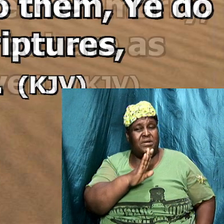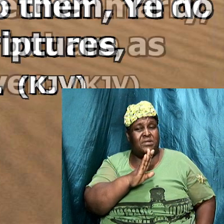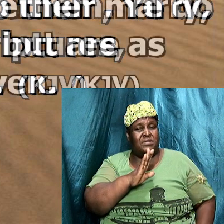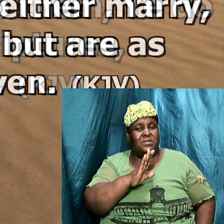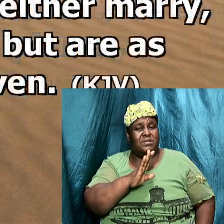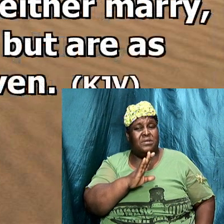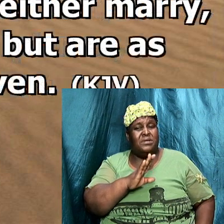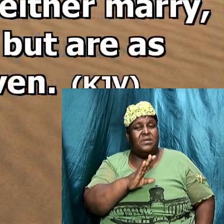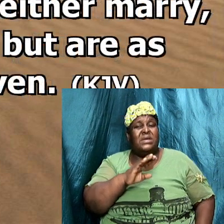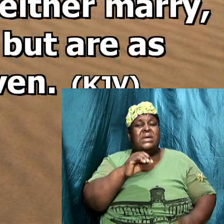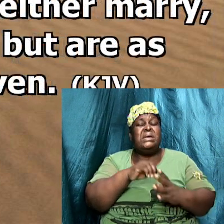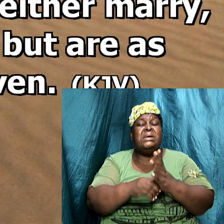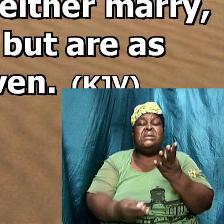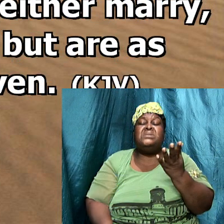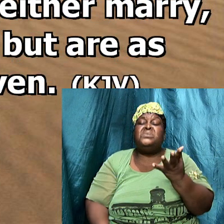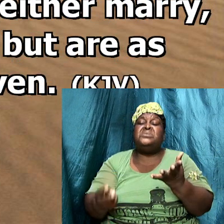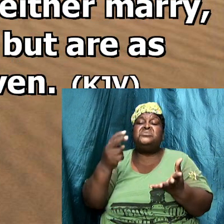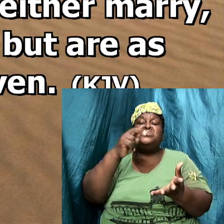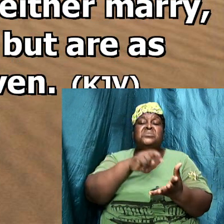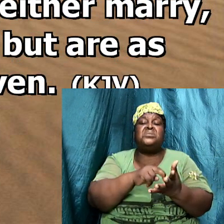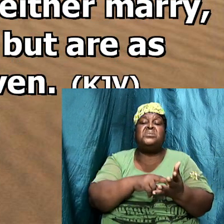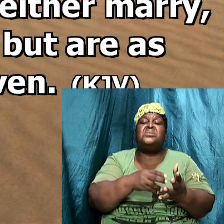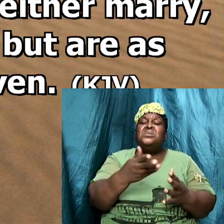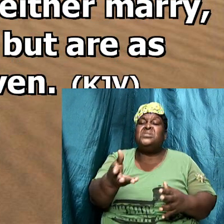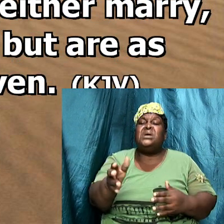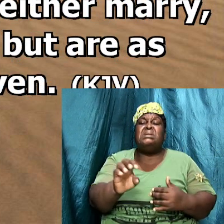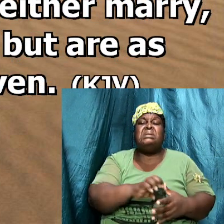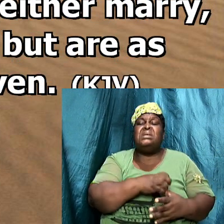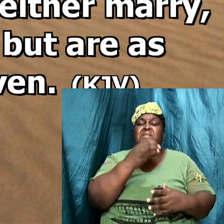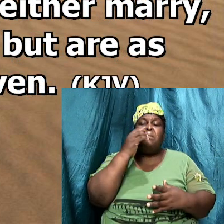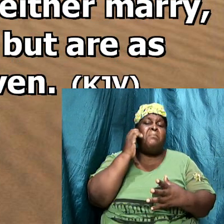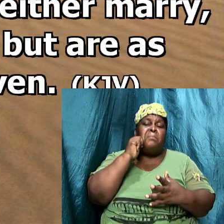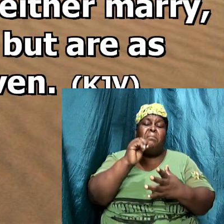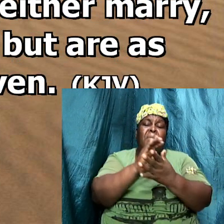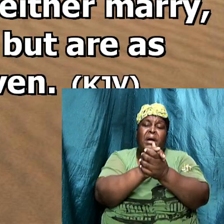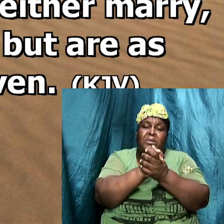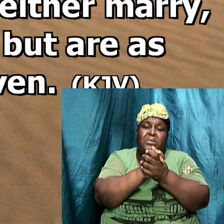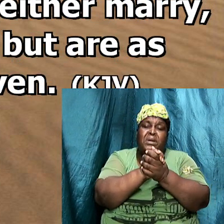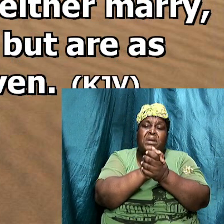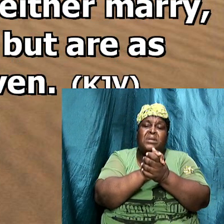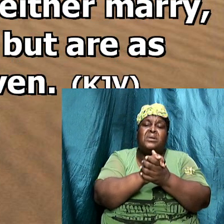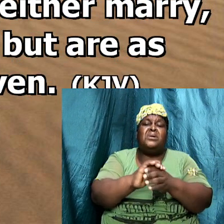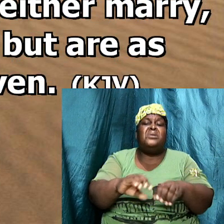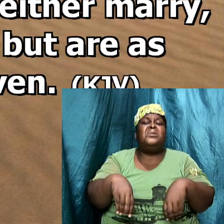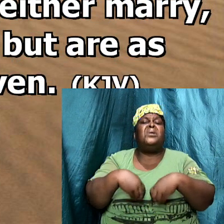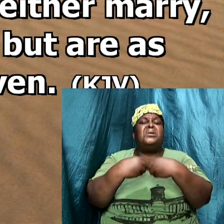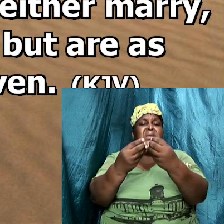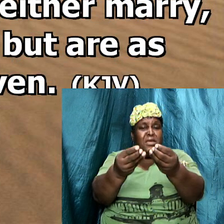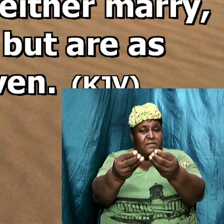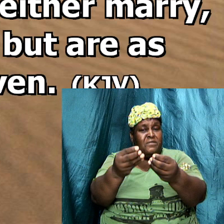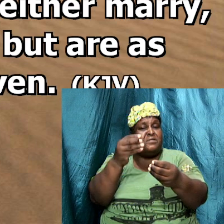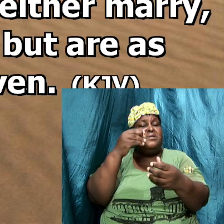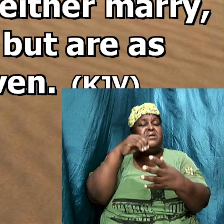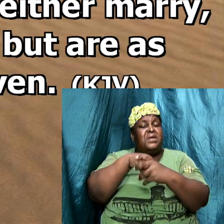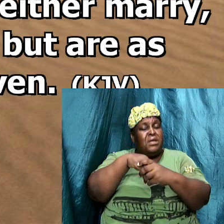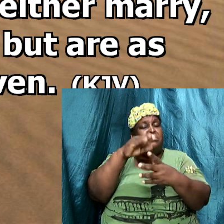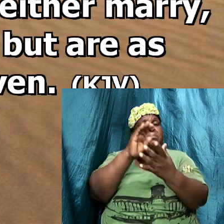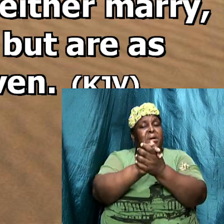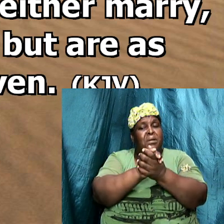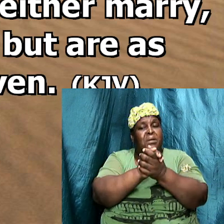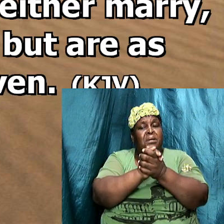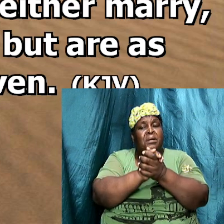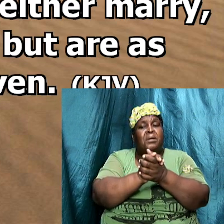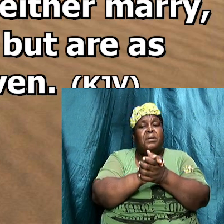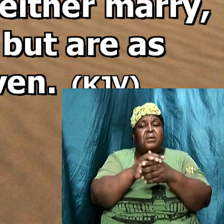for in the resurrection they need a marriage nor given in marriage but